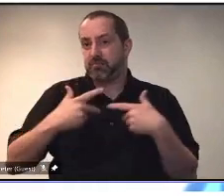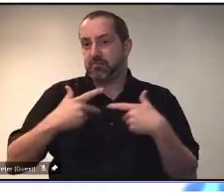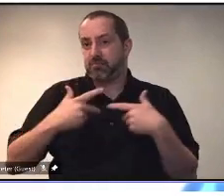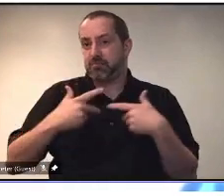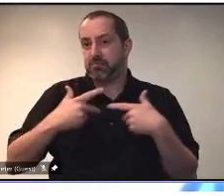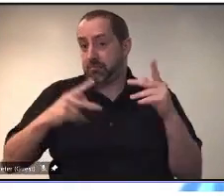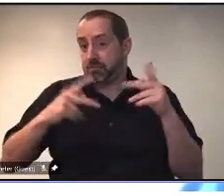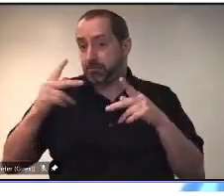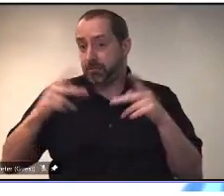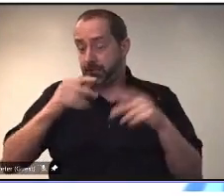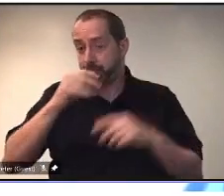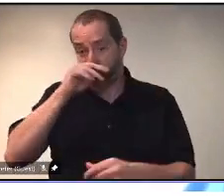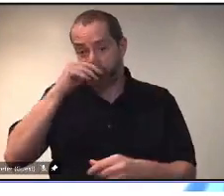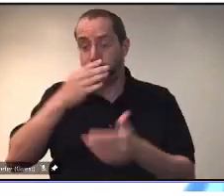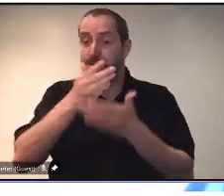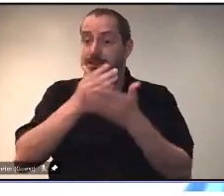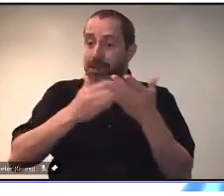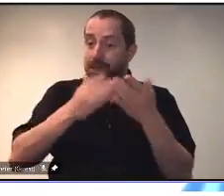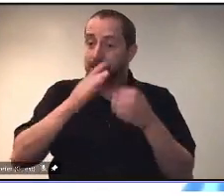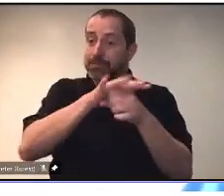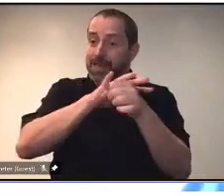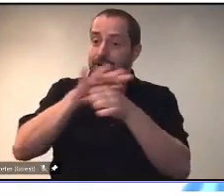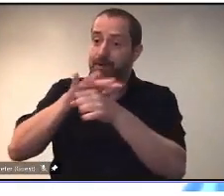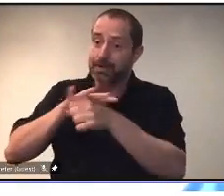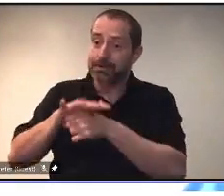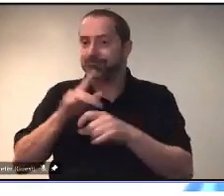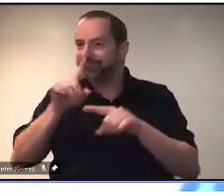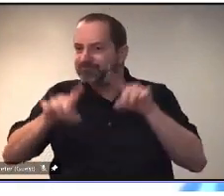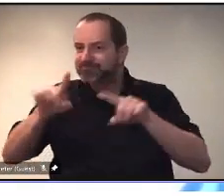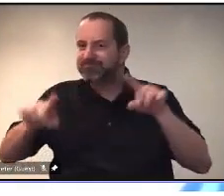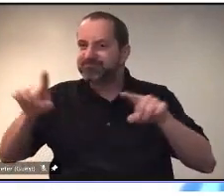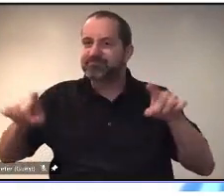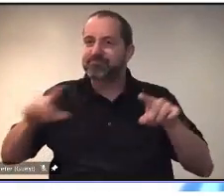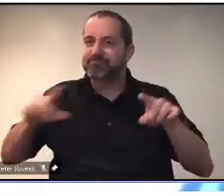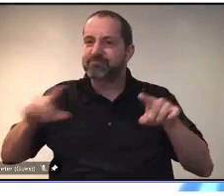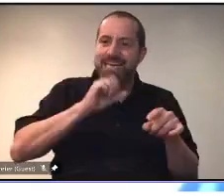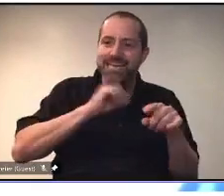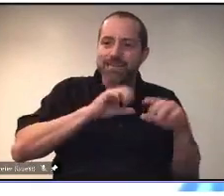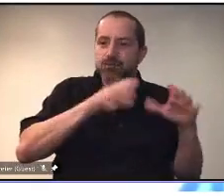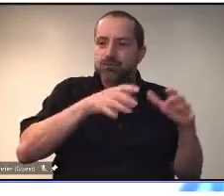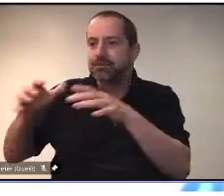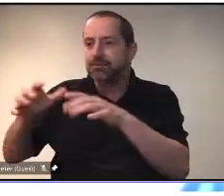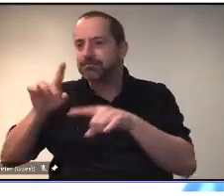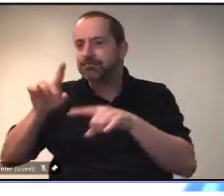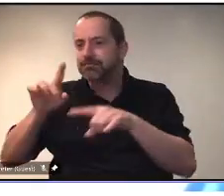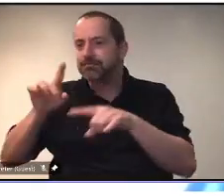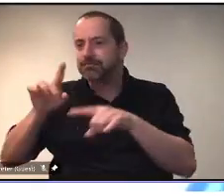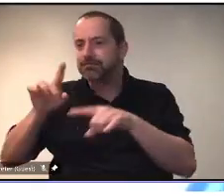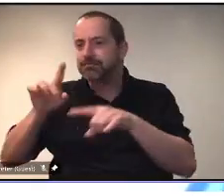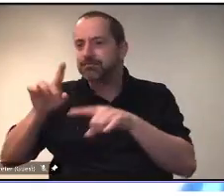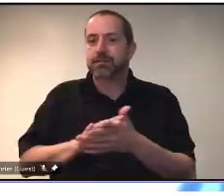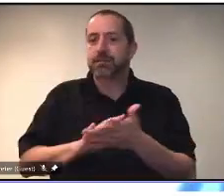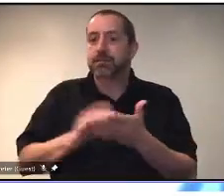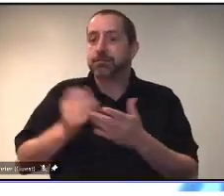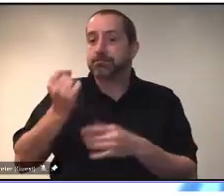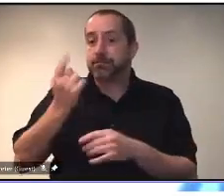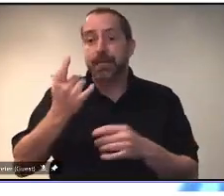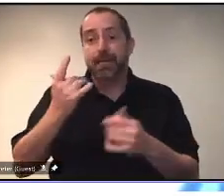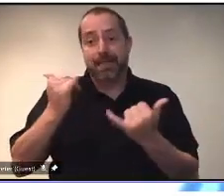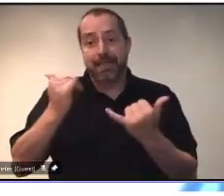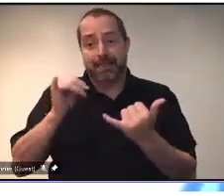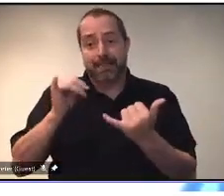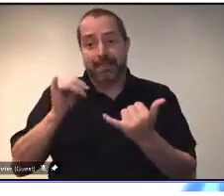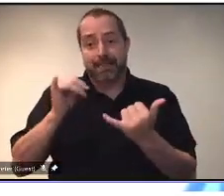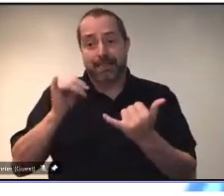young people than others. So it is variable at a geographical level. But again, it reinforces the complacency issue that, you know,